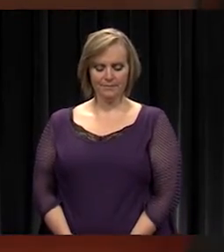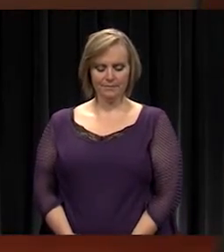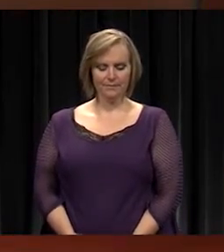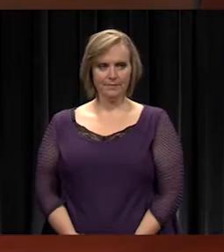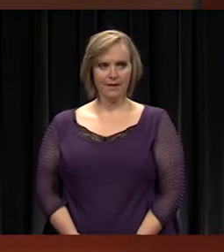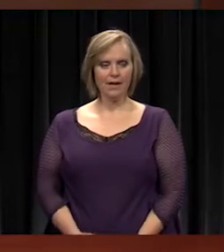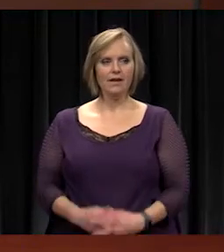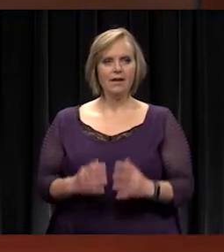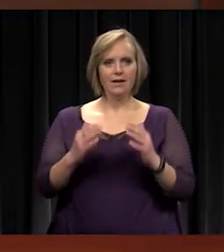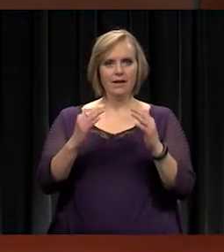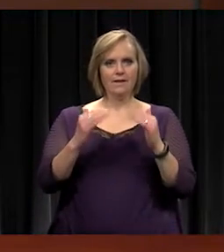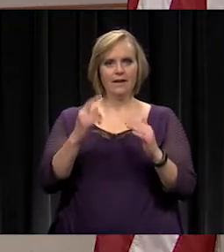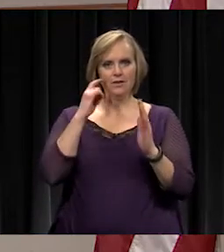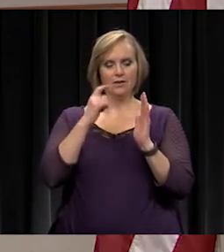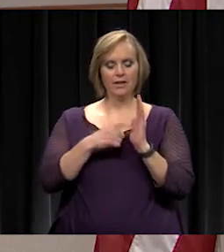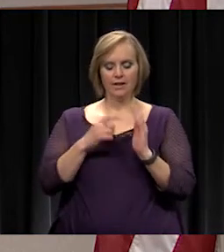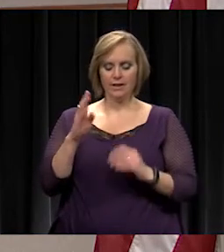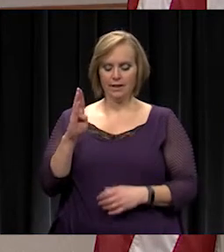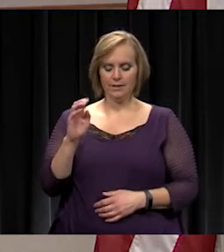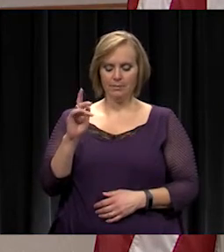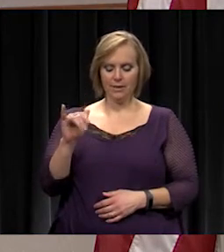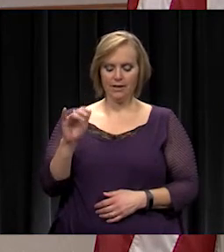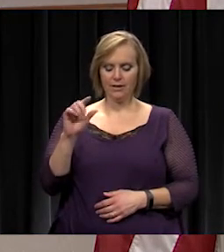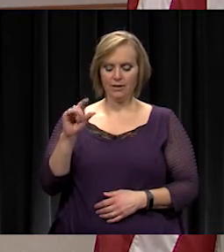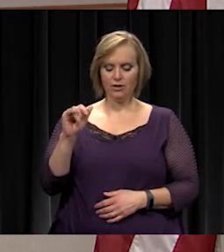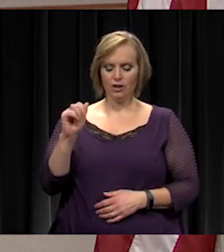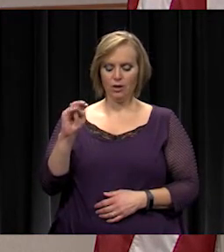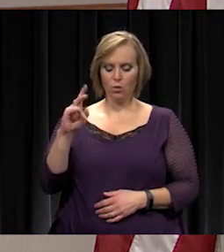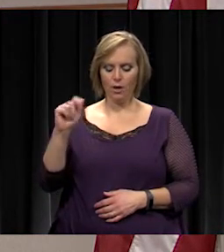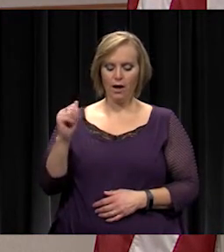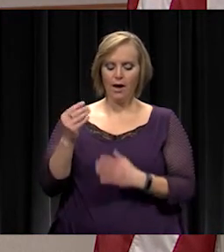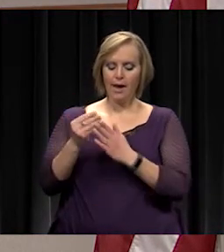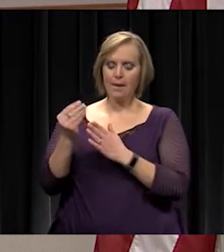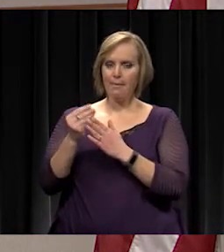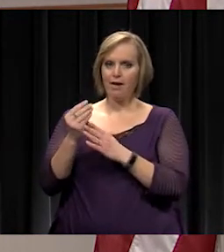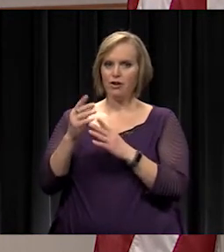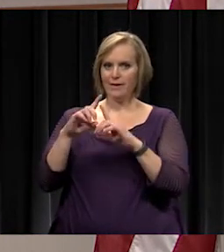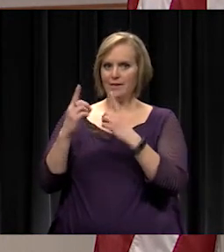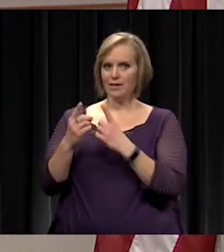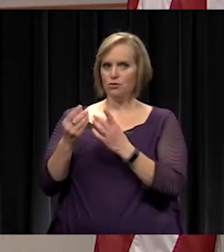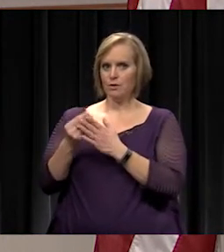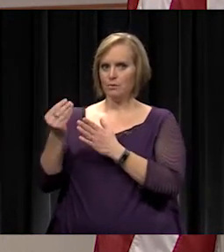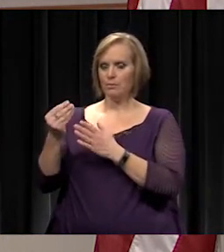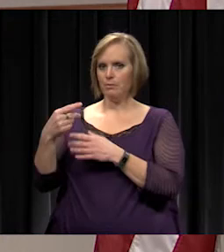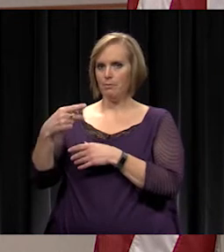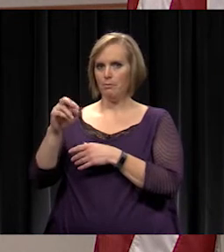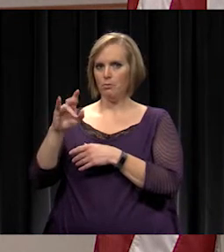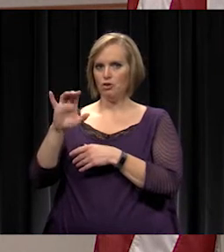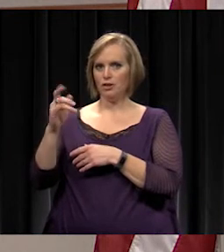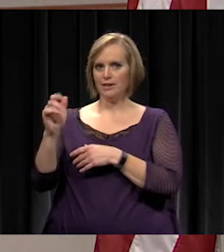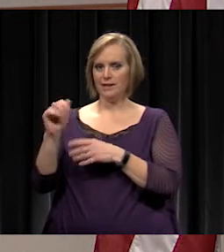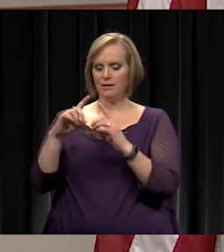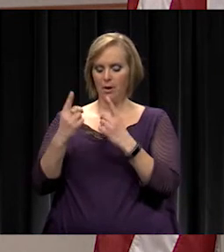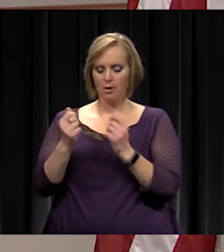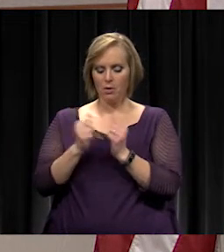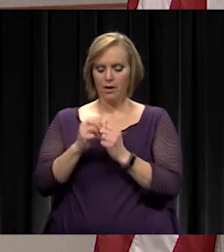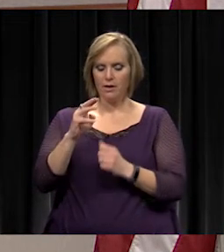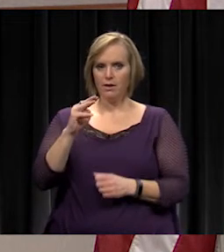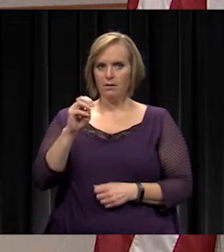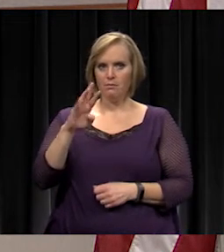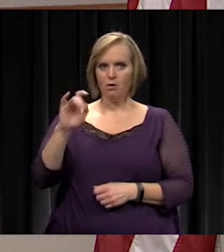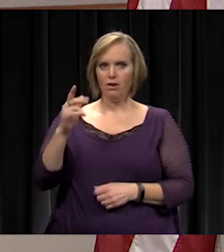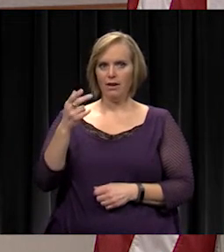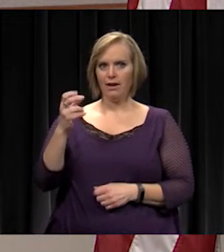The next recognition is of Becky Giannola, a buyer in the district's purchasing department. Becky, if you could come forward along with Merle Hastert, Director of Business